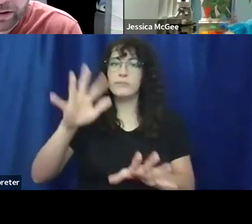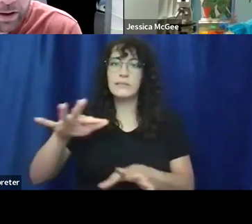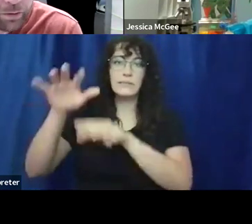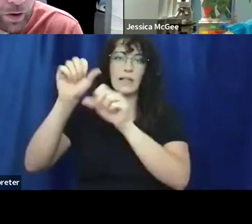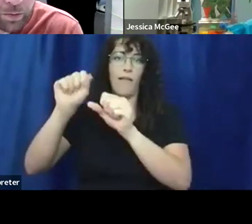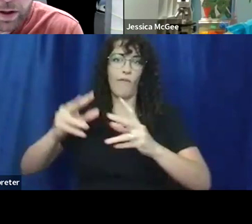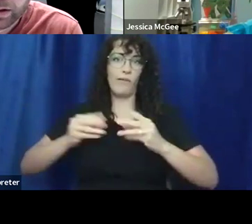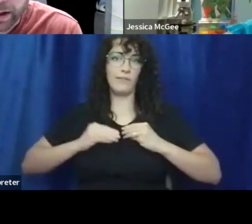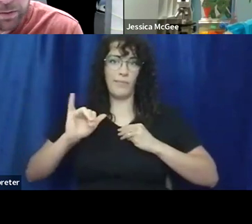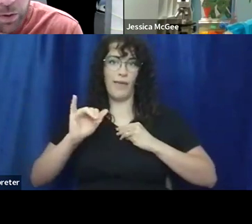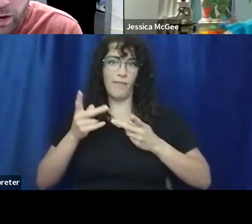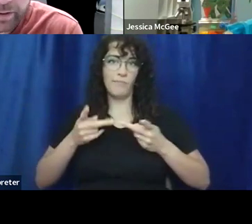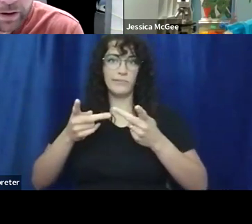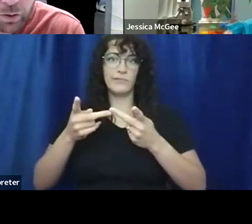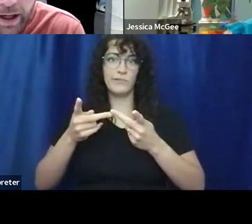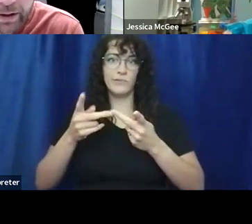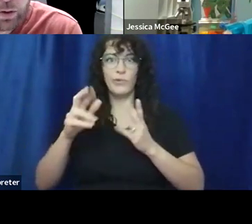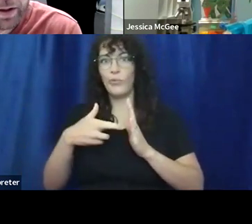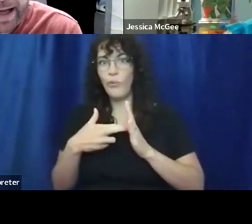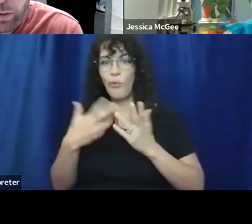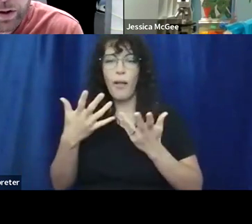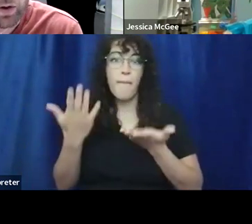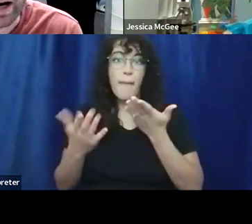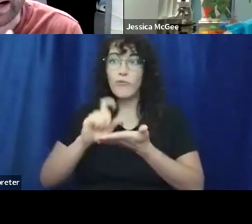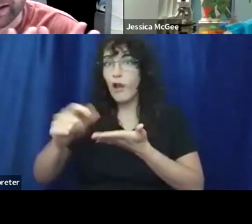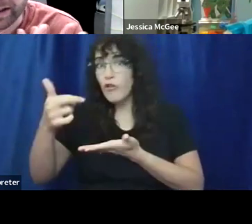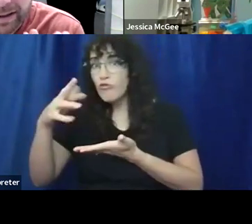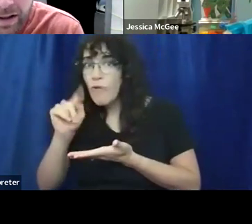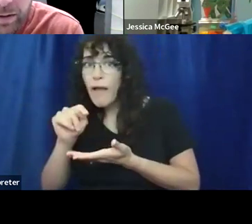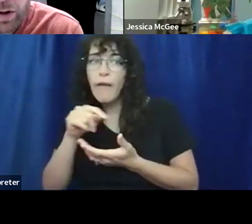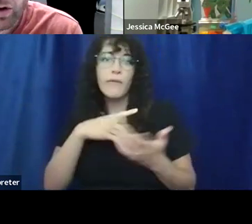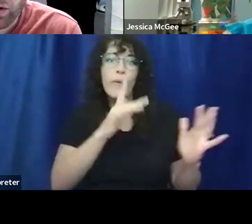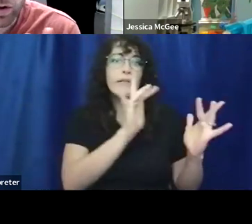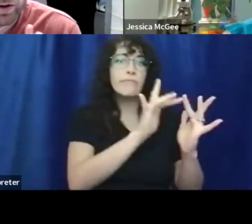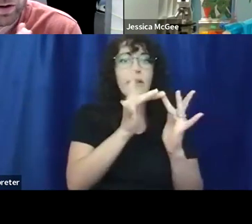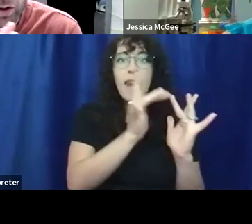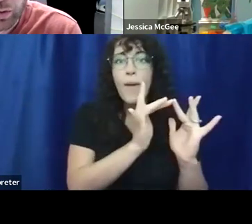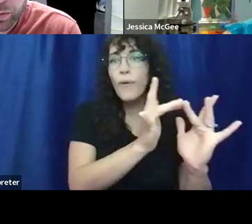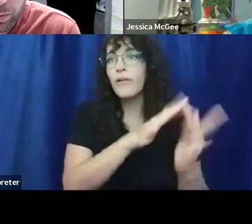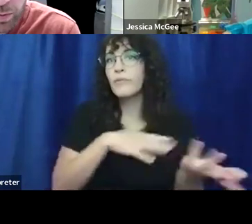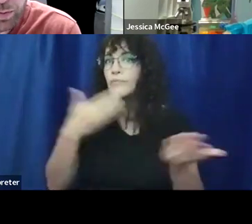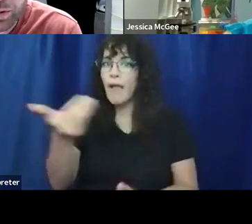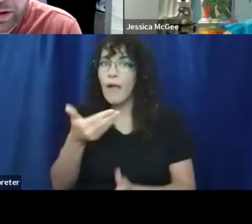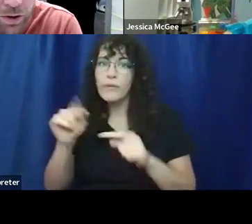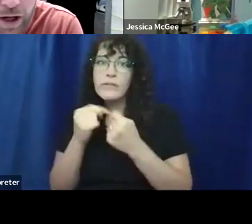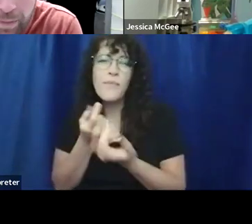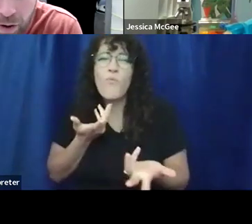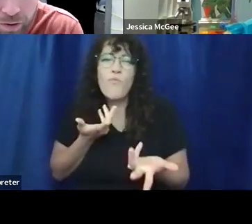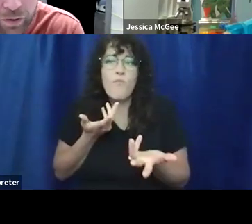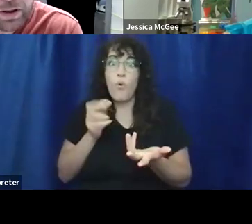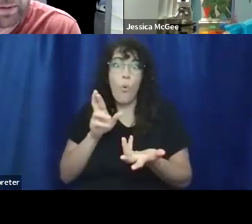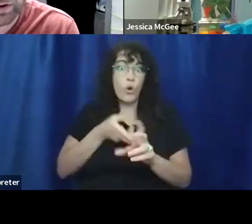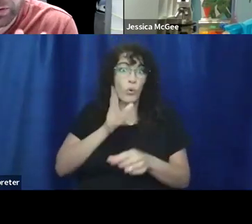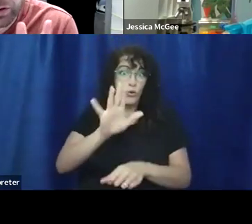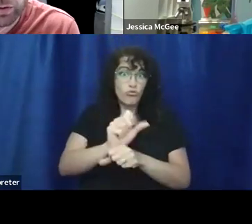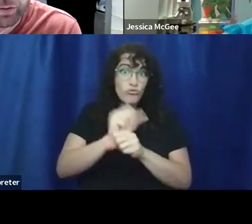could be anything from like, you know, obviously grants or network or hiring a team or, you know, quitting your job and